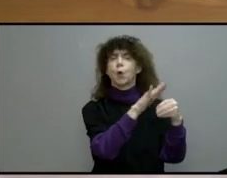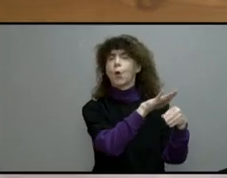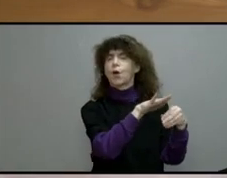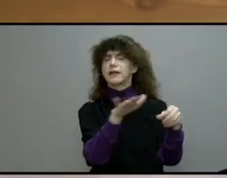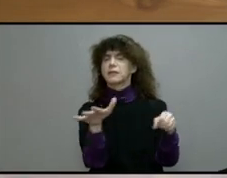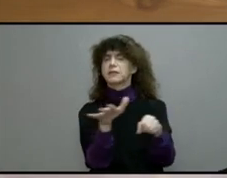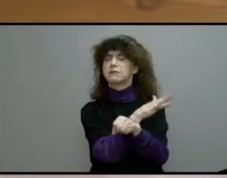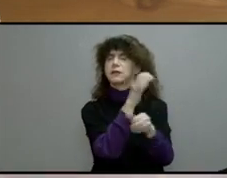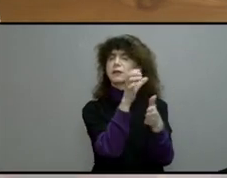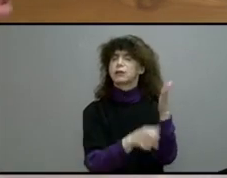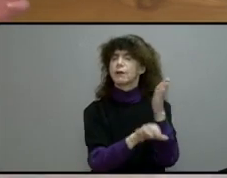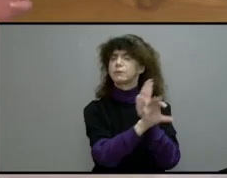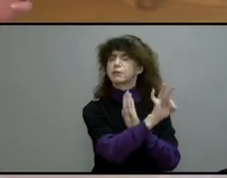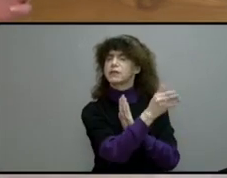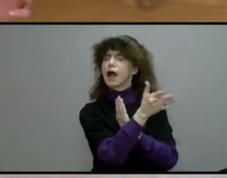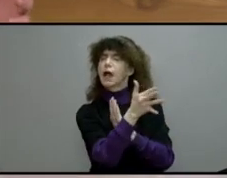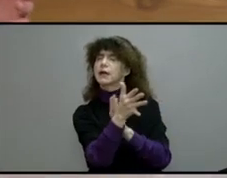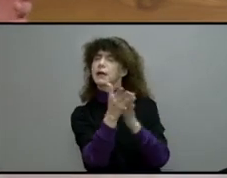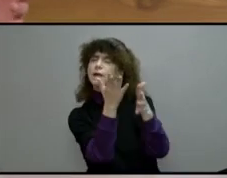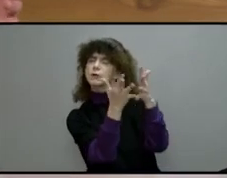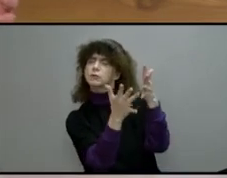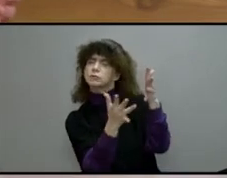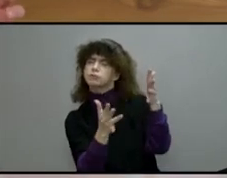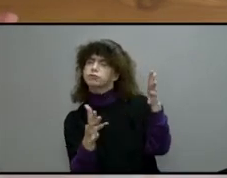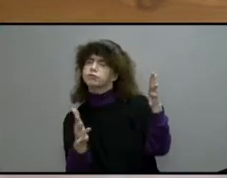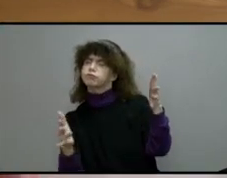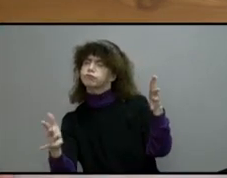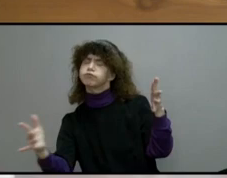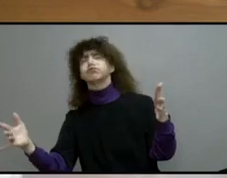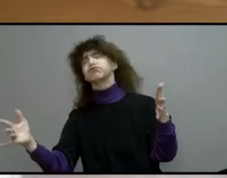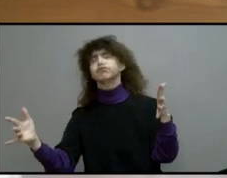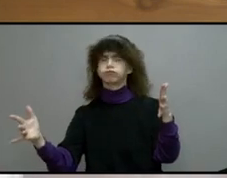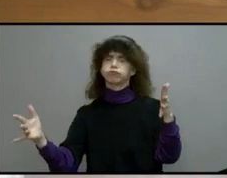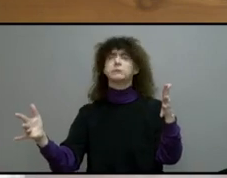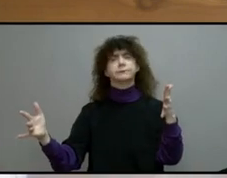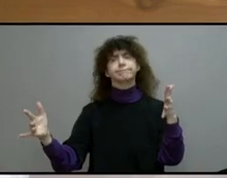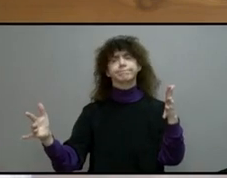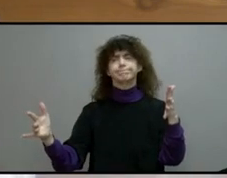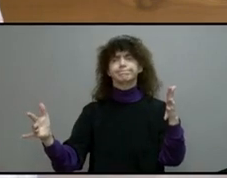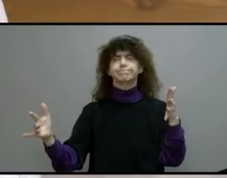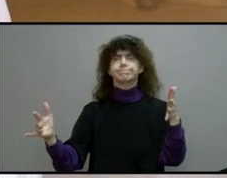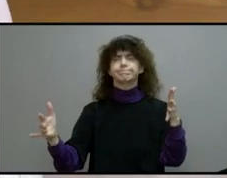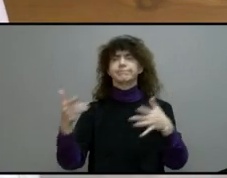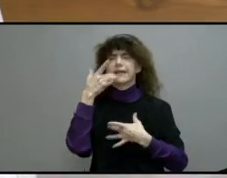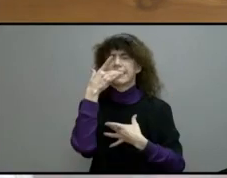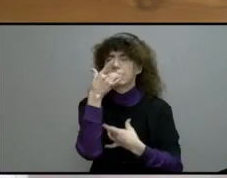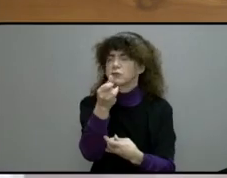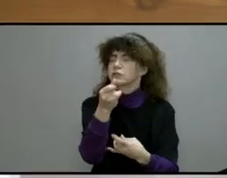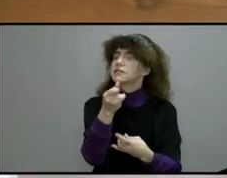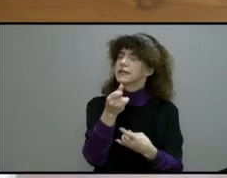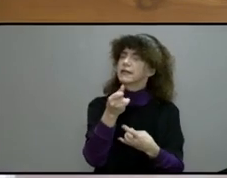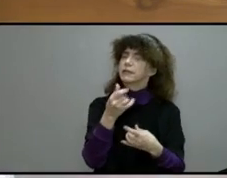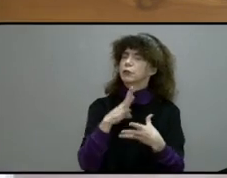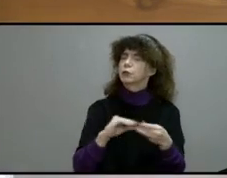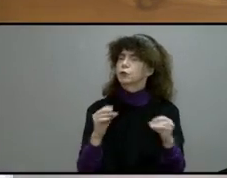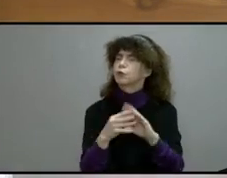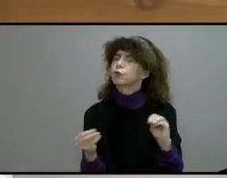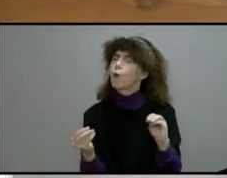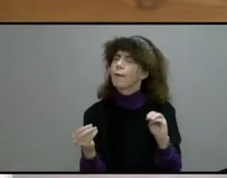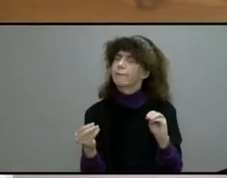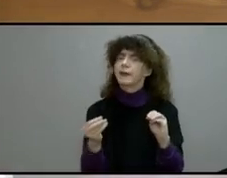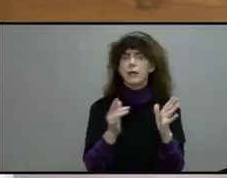by this relation would skip over important and relevant information. The ninth chapter tells of